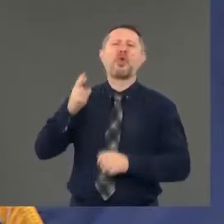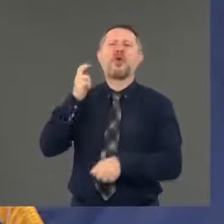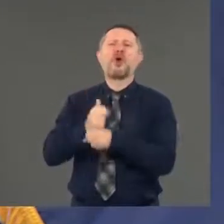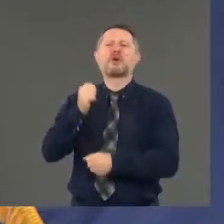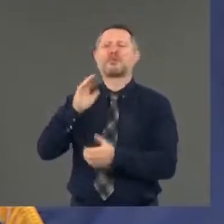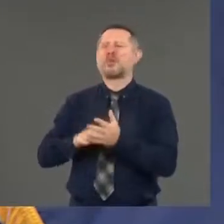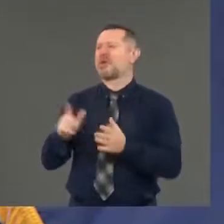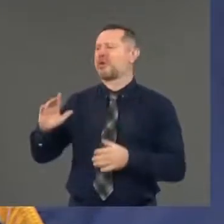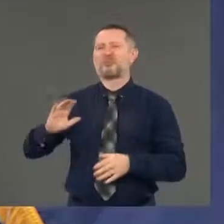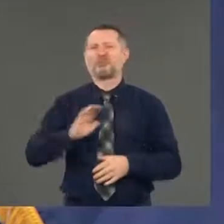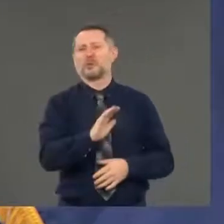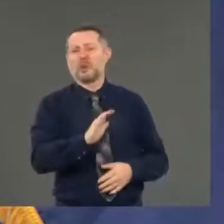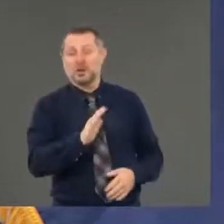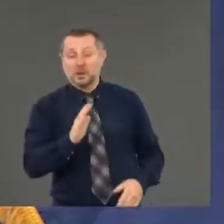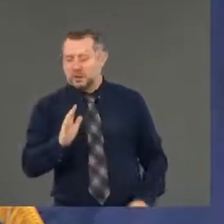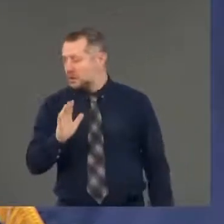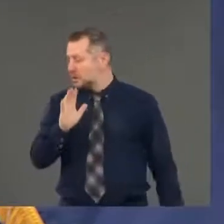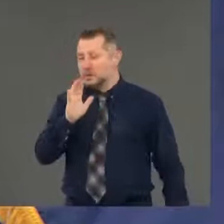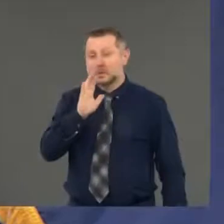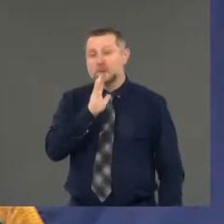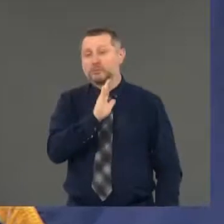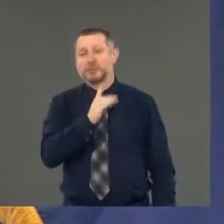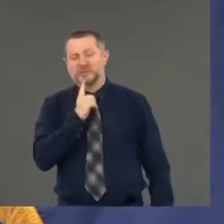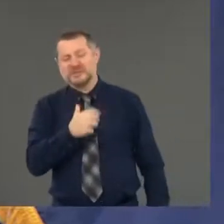know, that's heat of the moment.